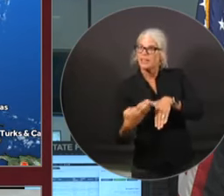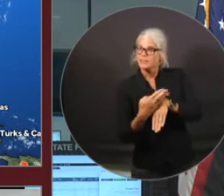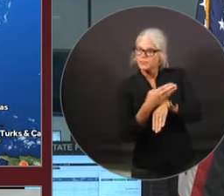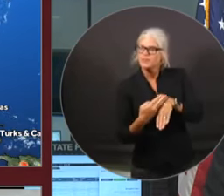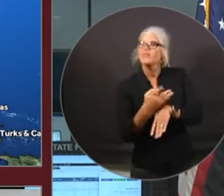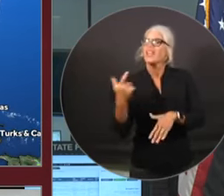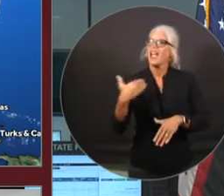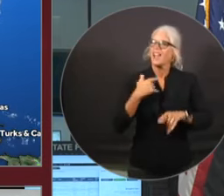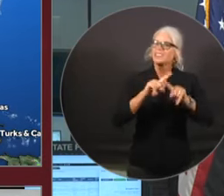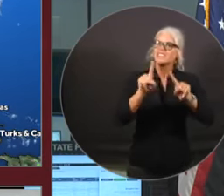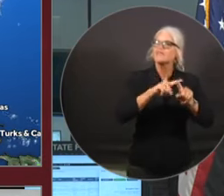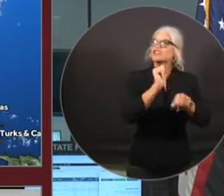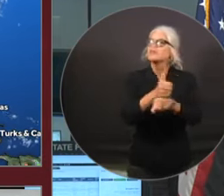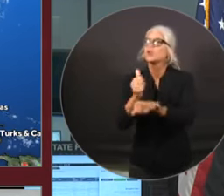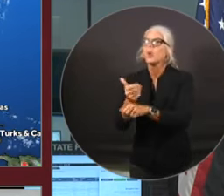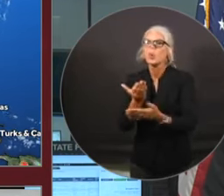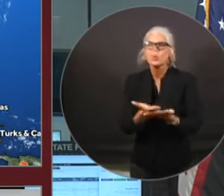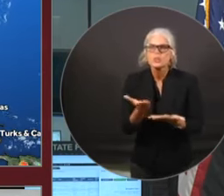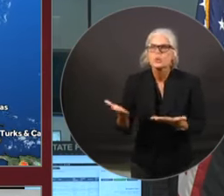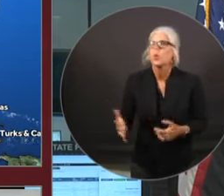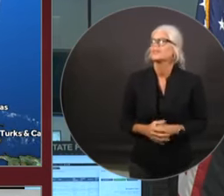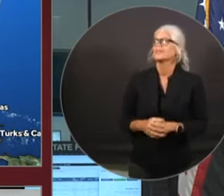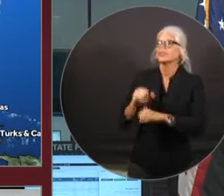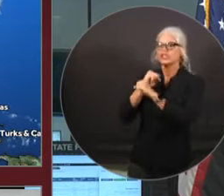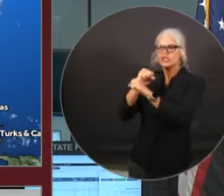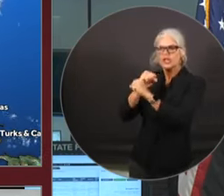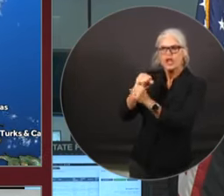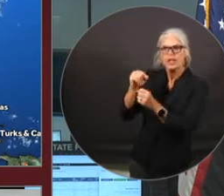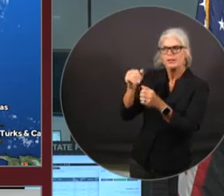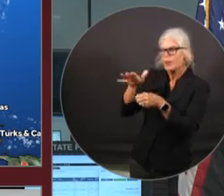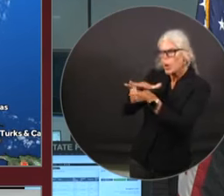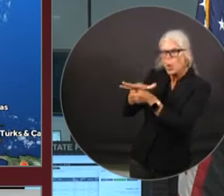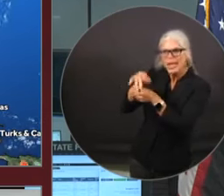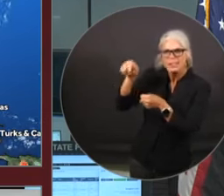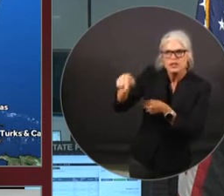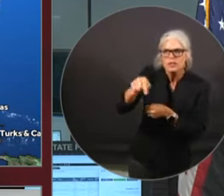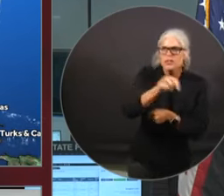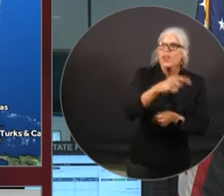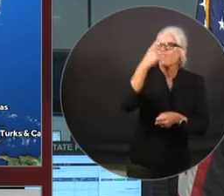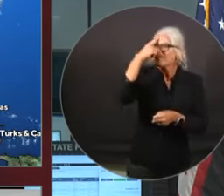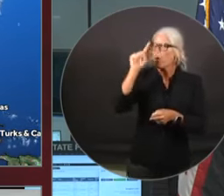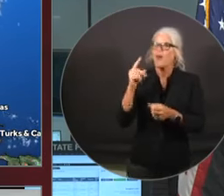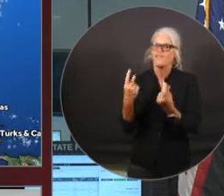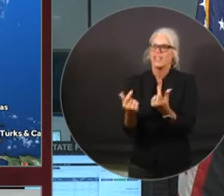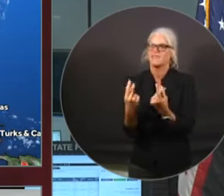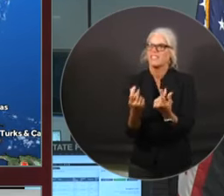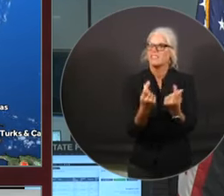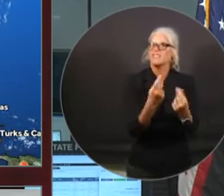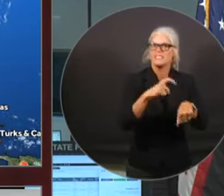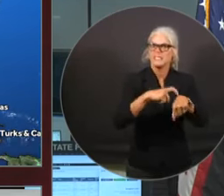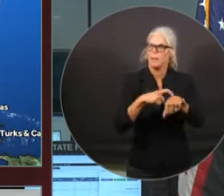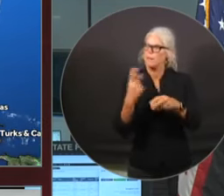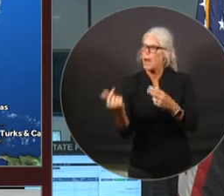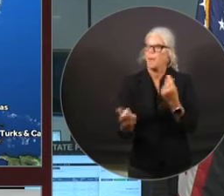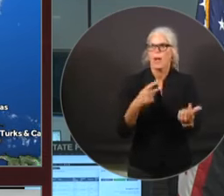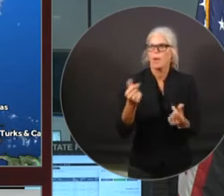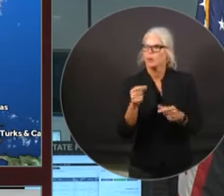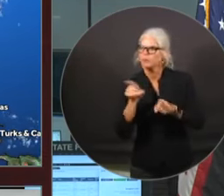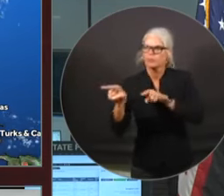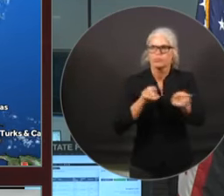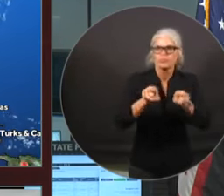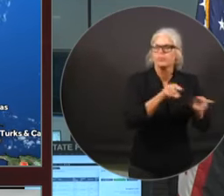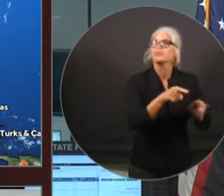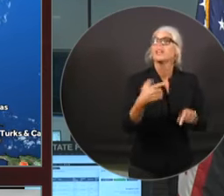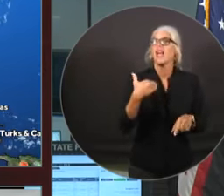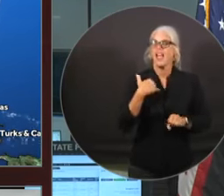in secure locations in proximity to the protected path of the storm for quick response. So 1200 generators to support traffic